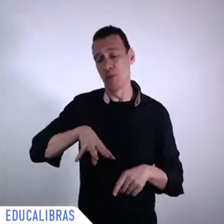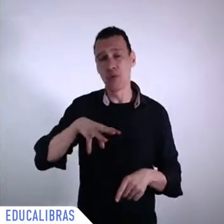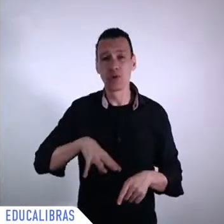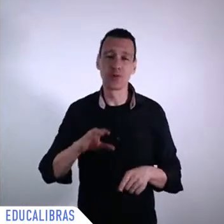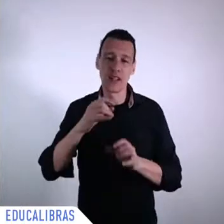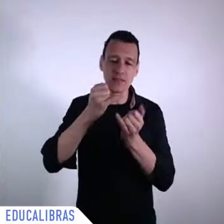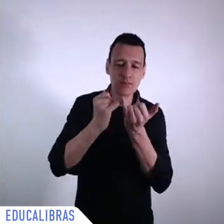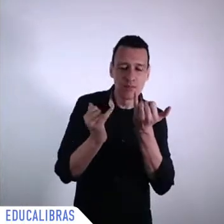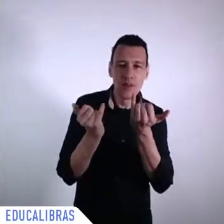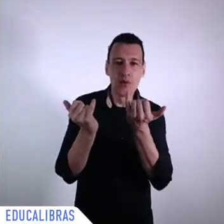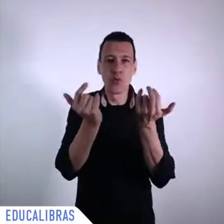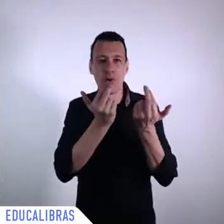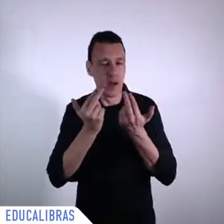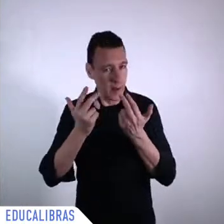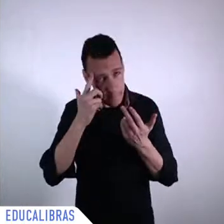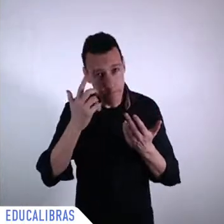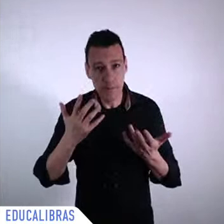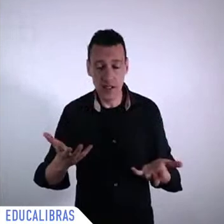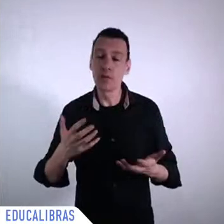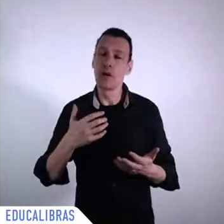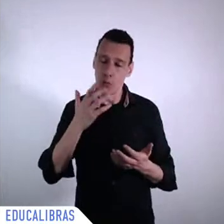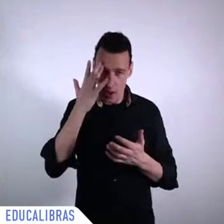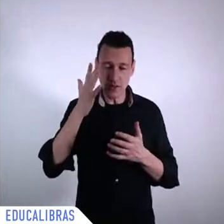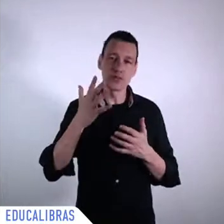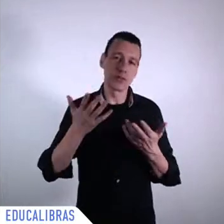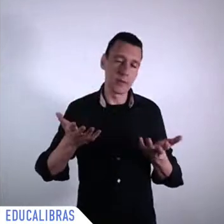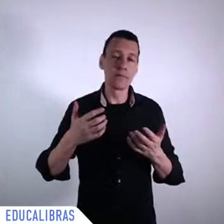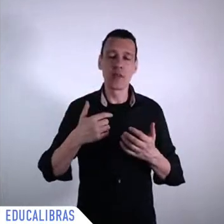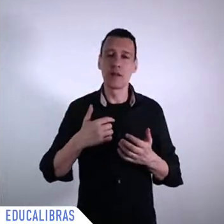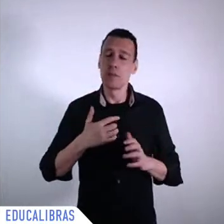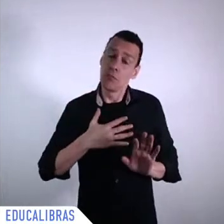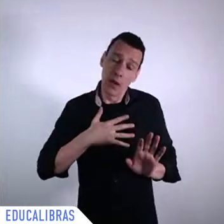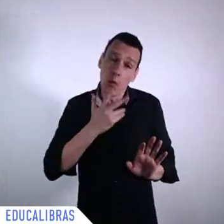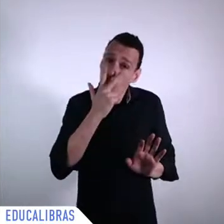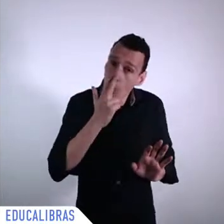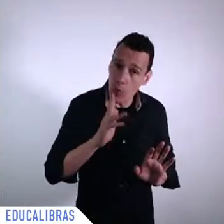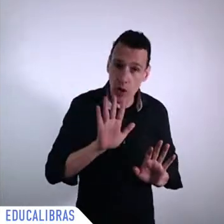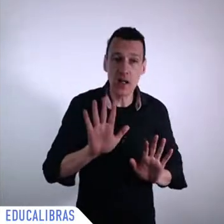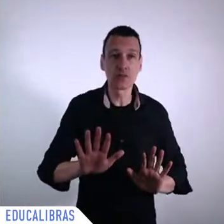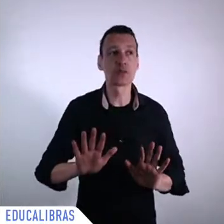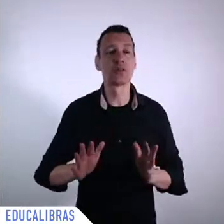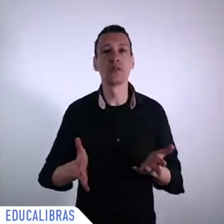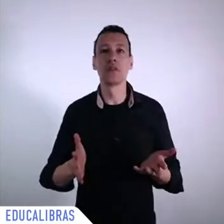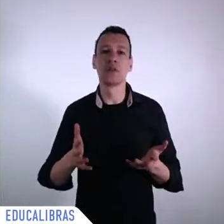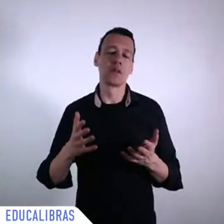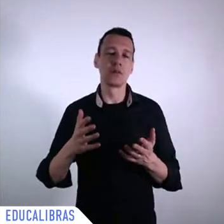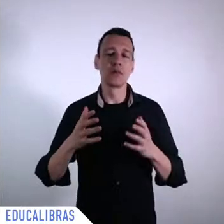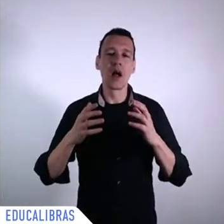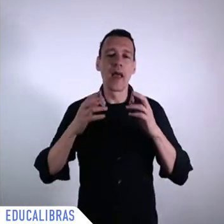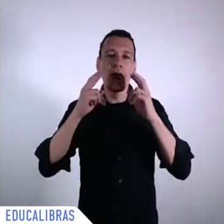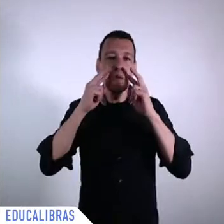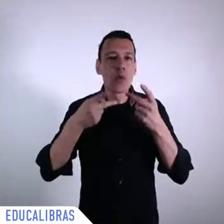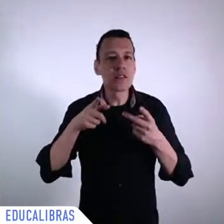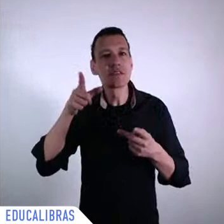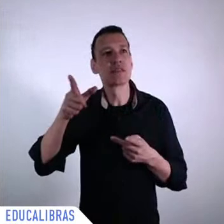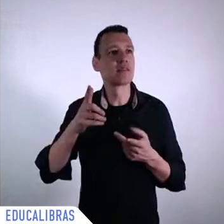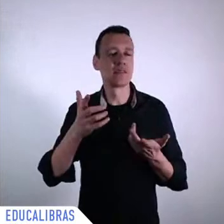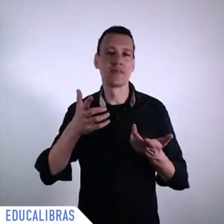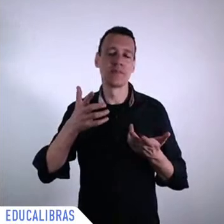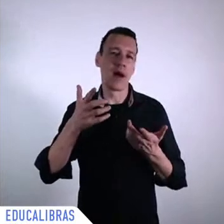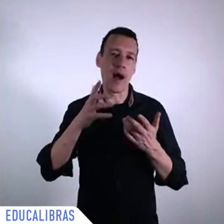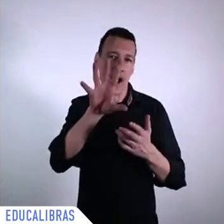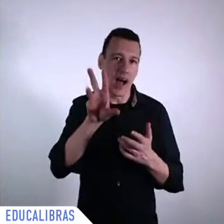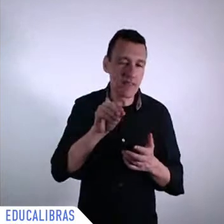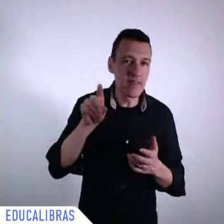also of the African culture the importance of its influence on the Brazilian population and society and also to